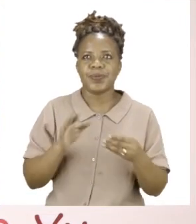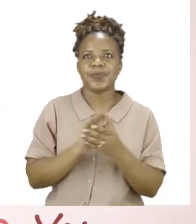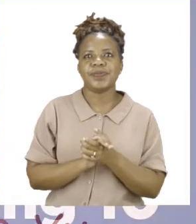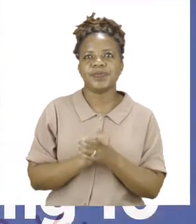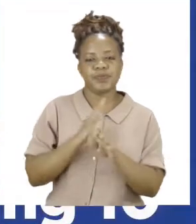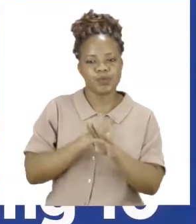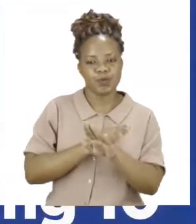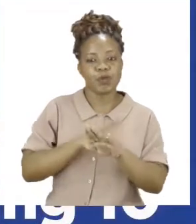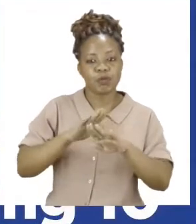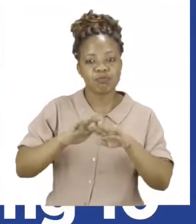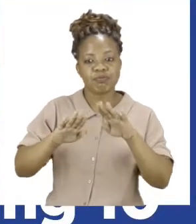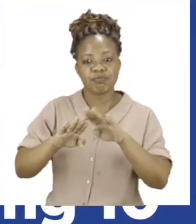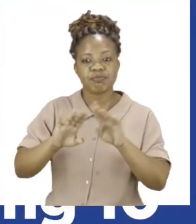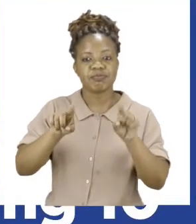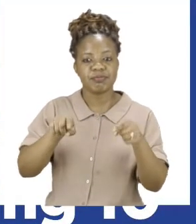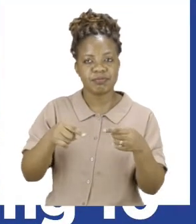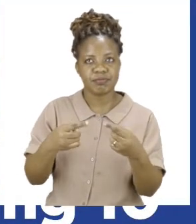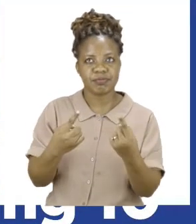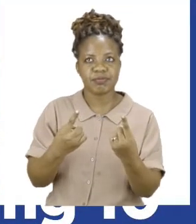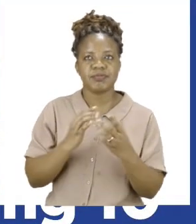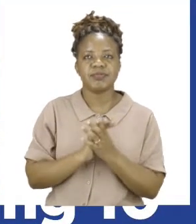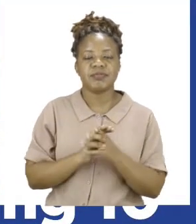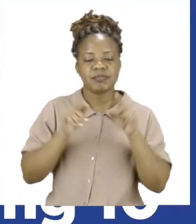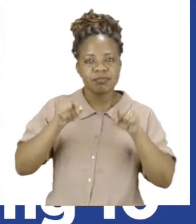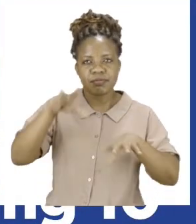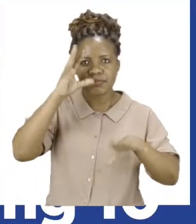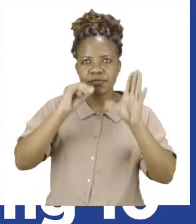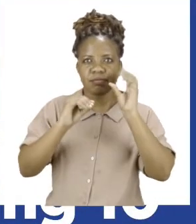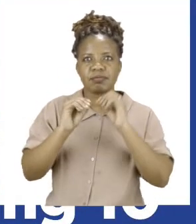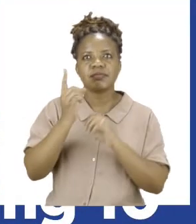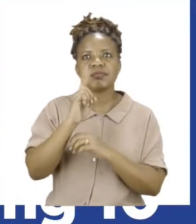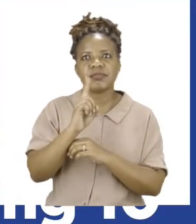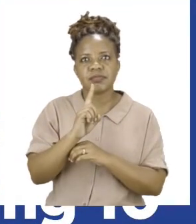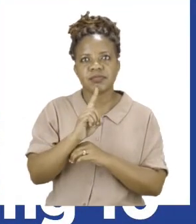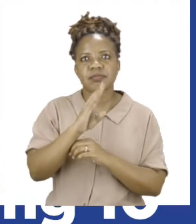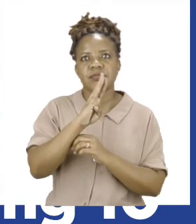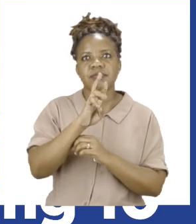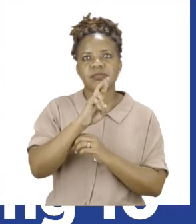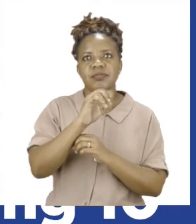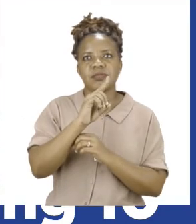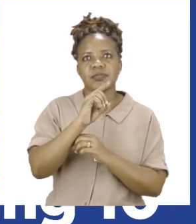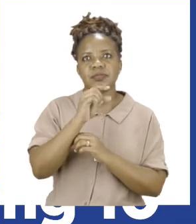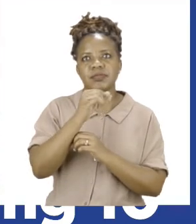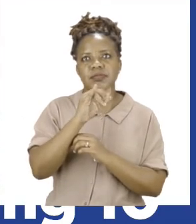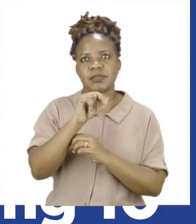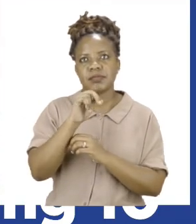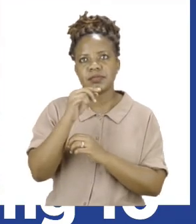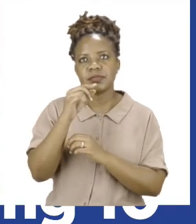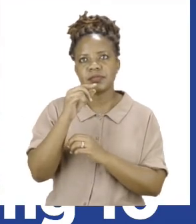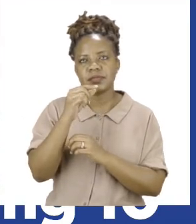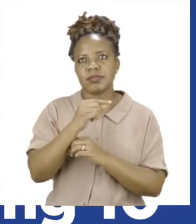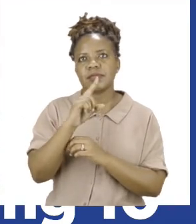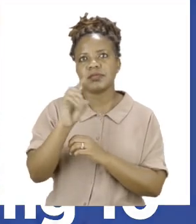else. For today's lesson, we will be doing bridging in tense and creative